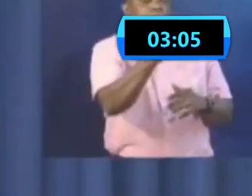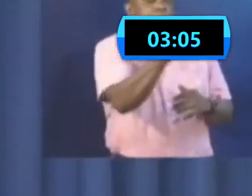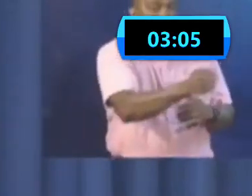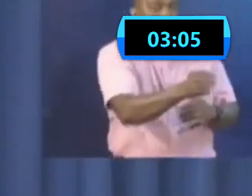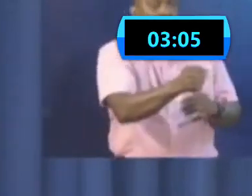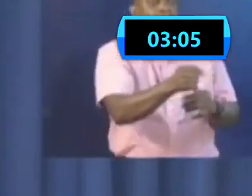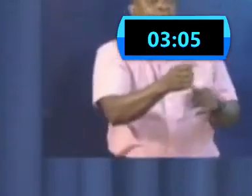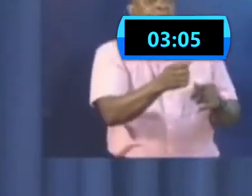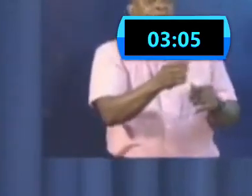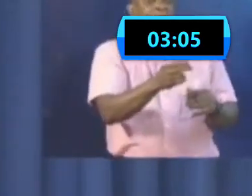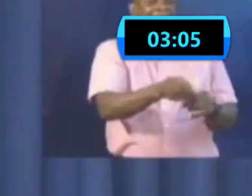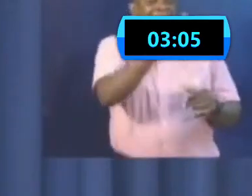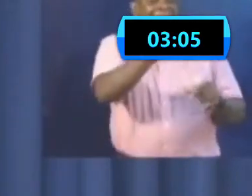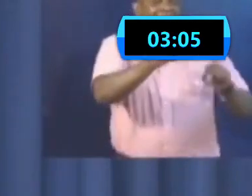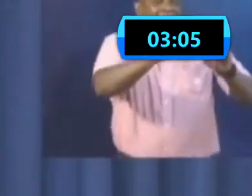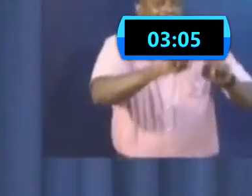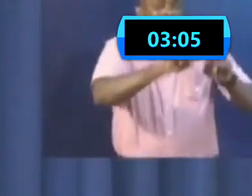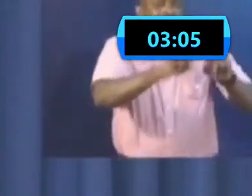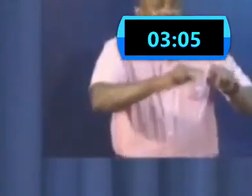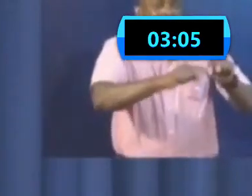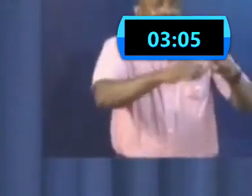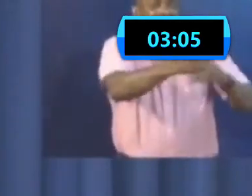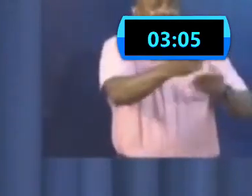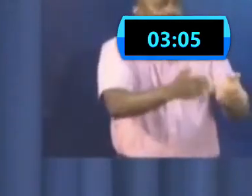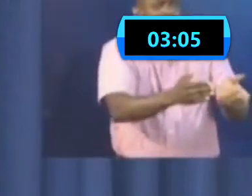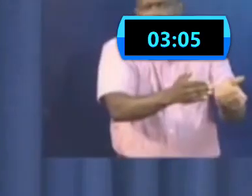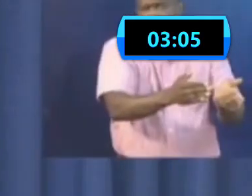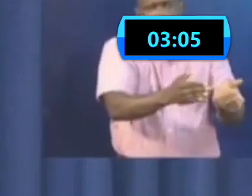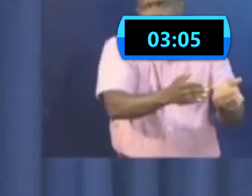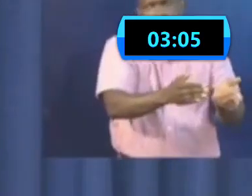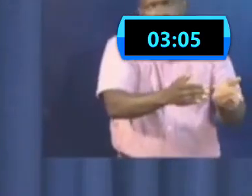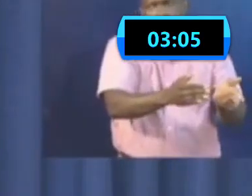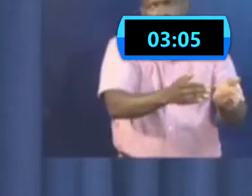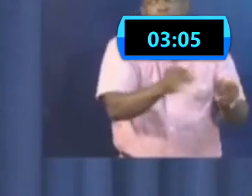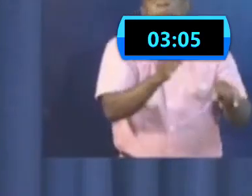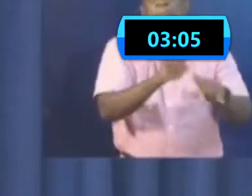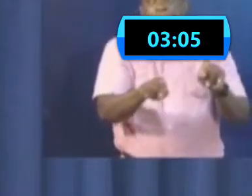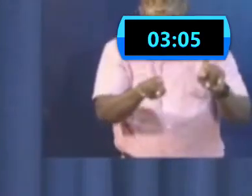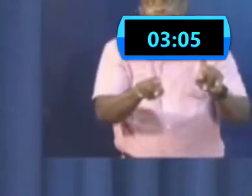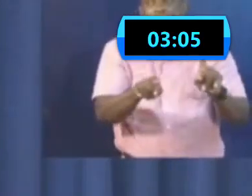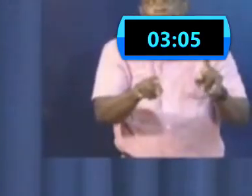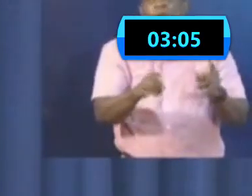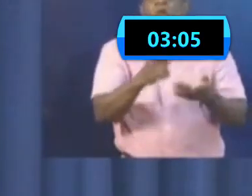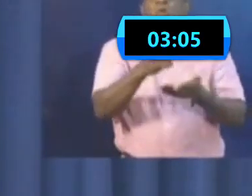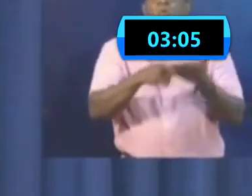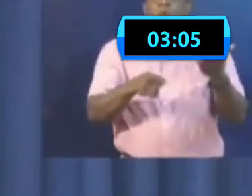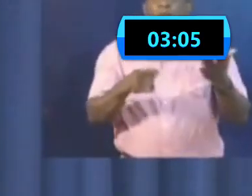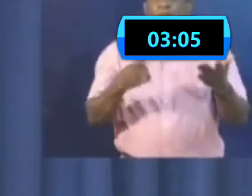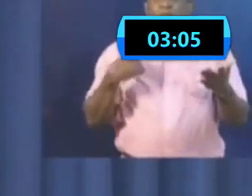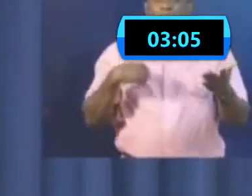whatever is required, we must be able to comfortably respond to it.